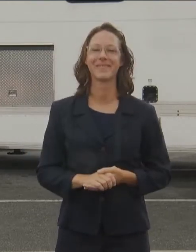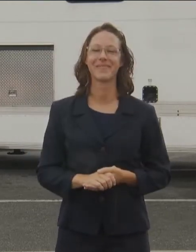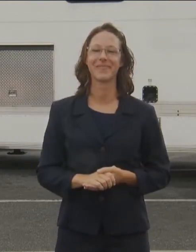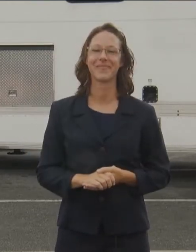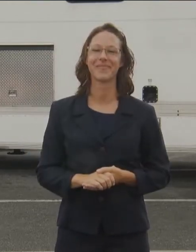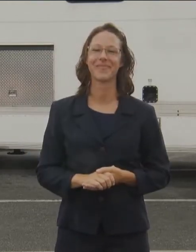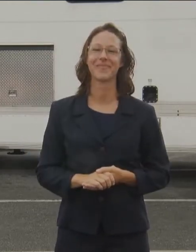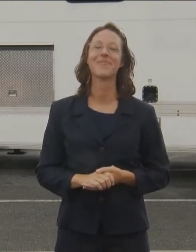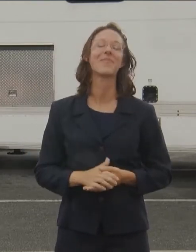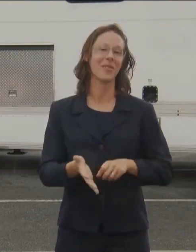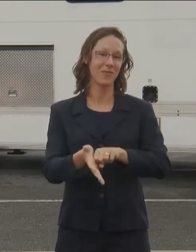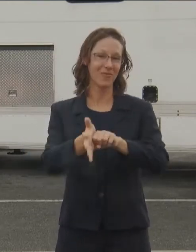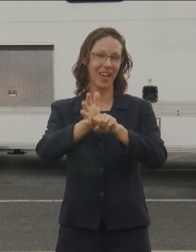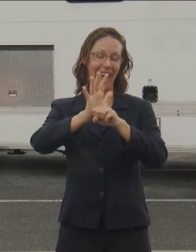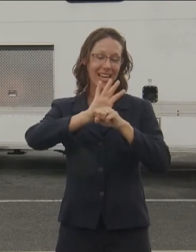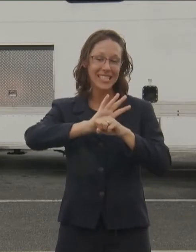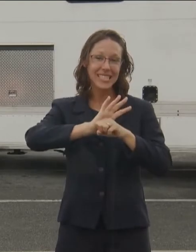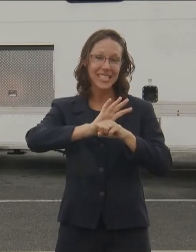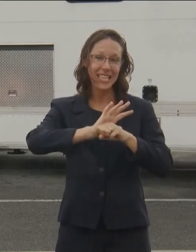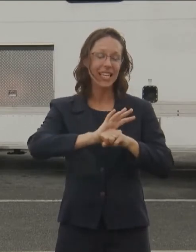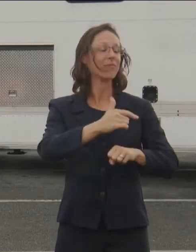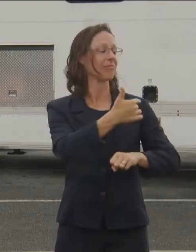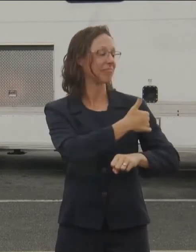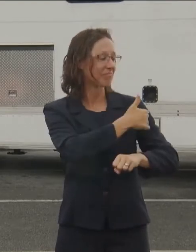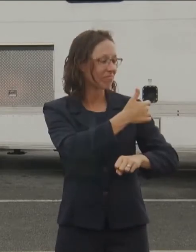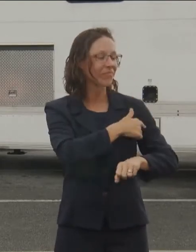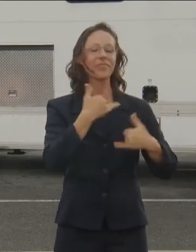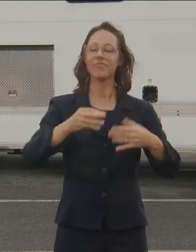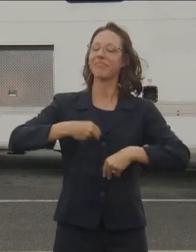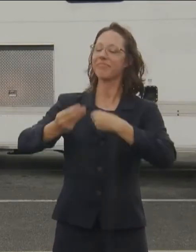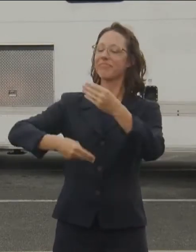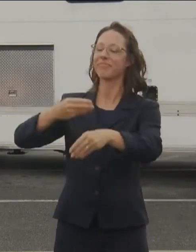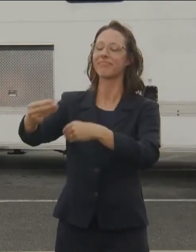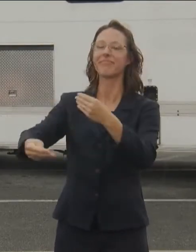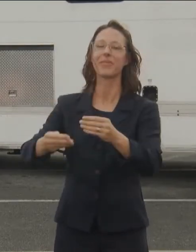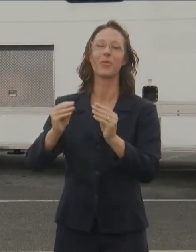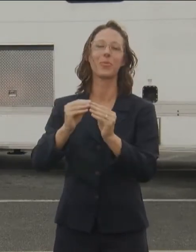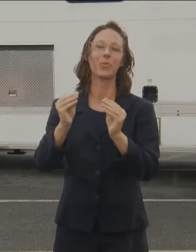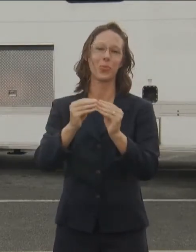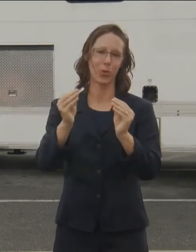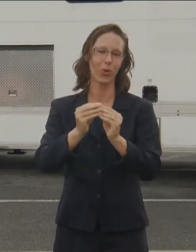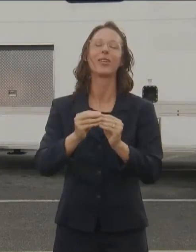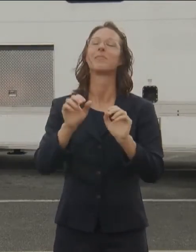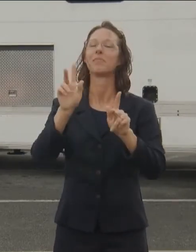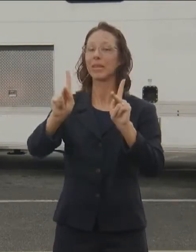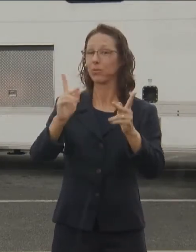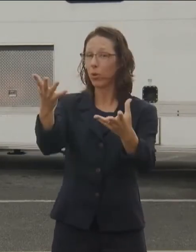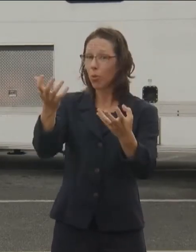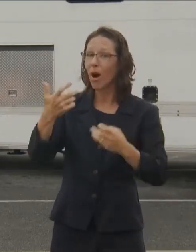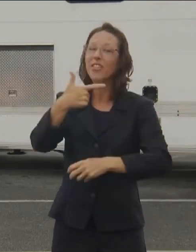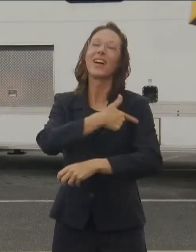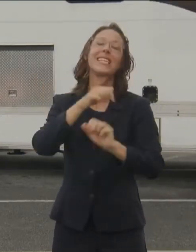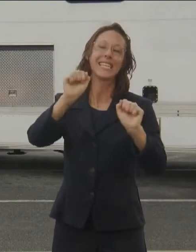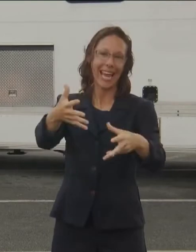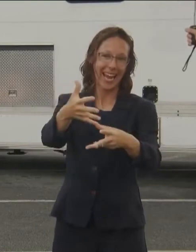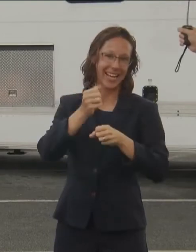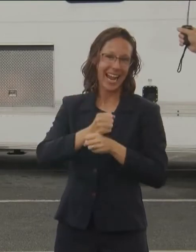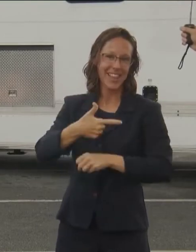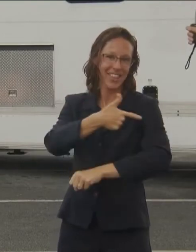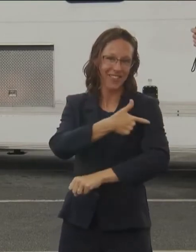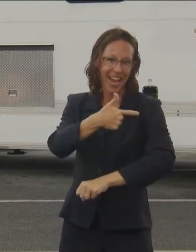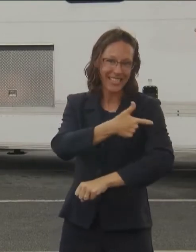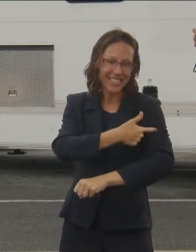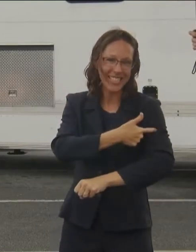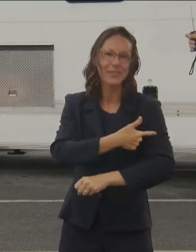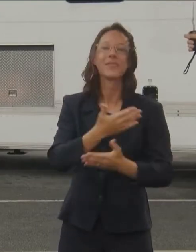the vaccine came out. It's certainly true now that the supply and the demand are in sync with each other. And it's why, in